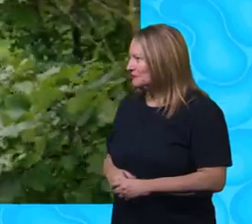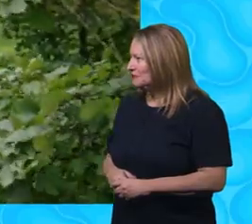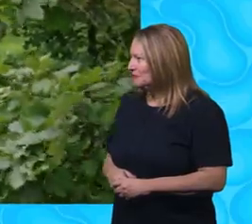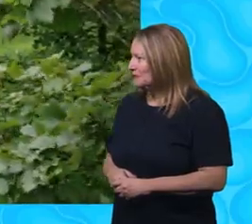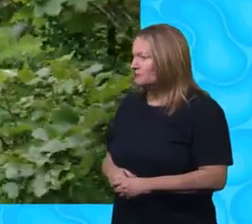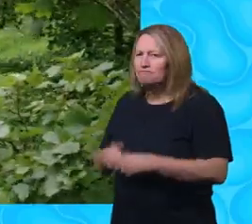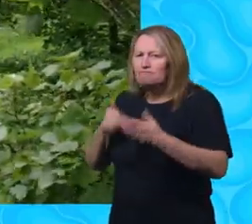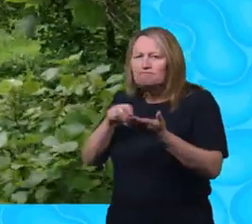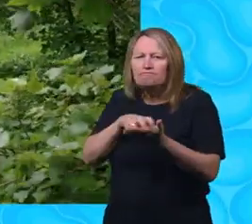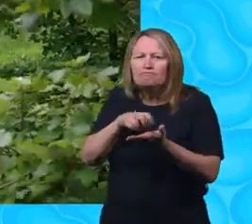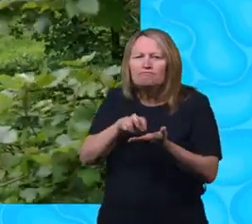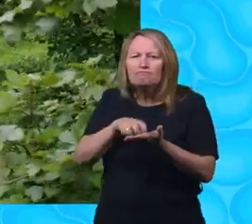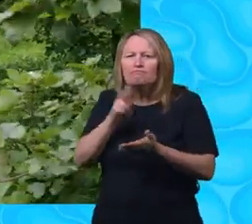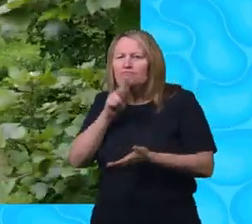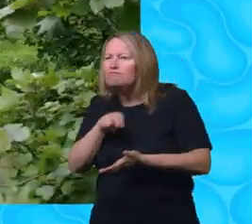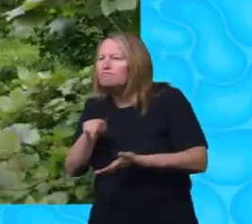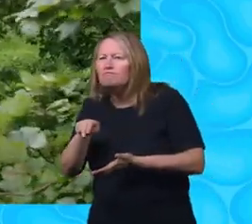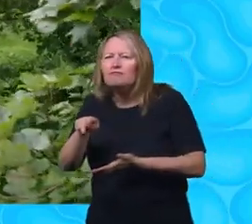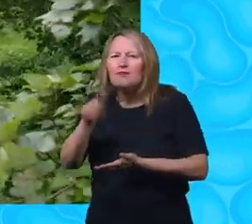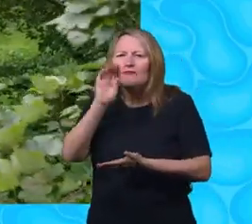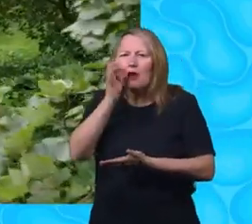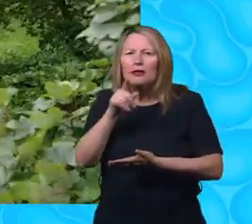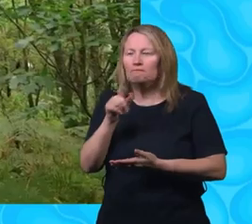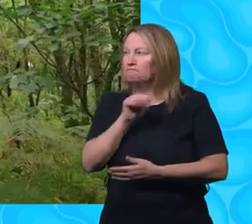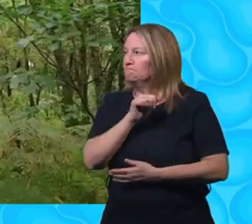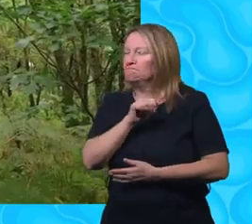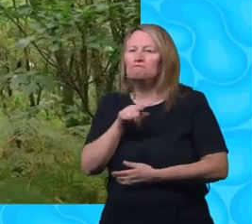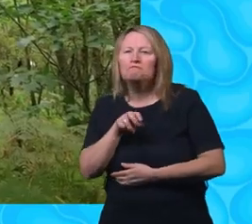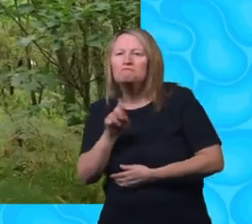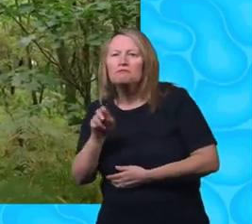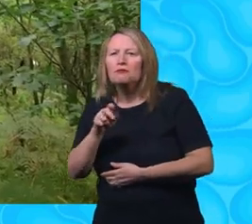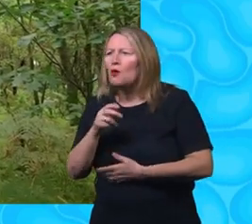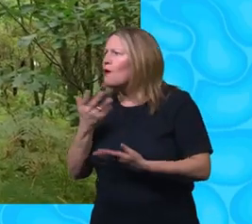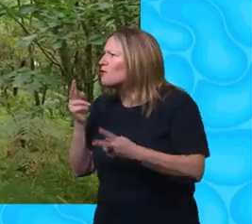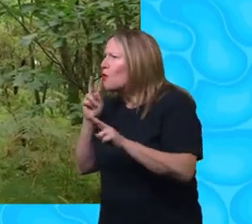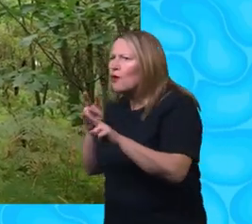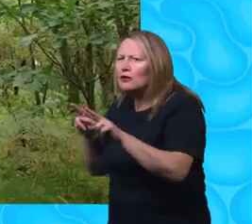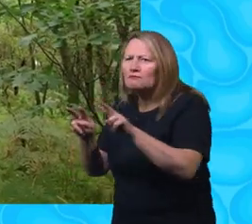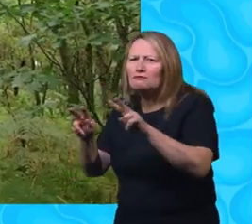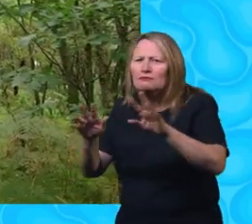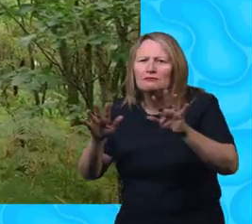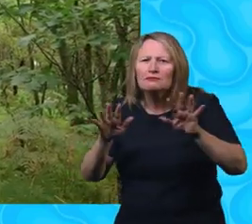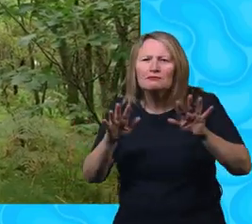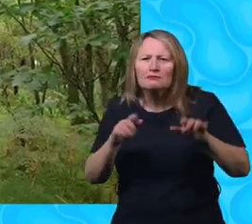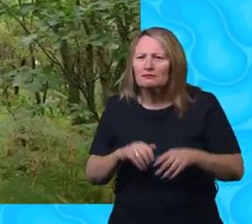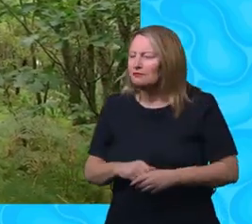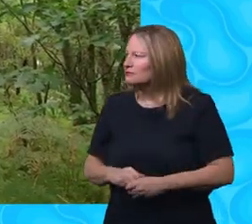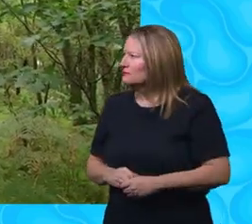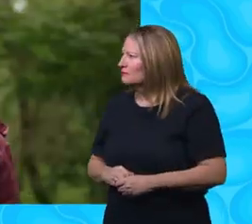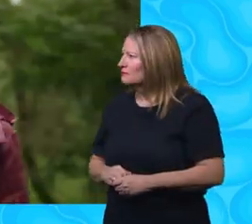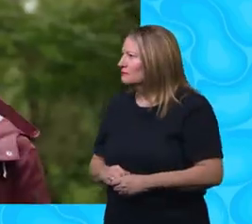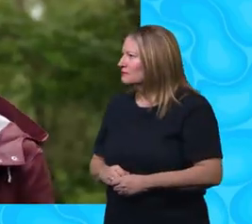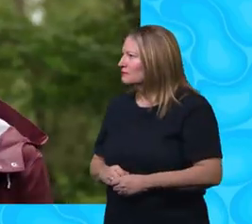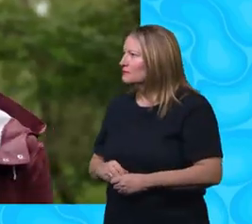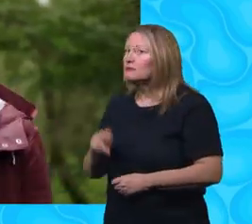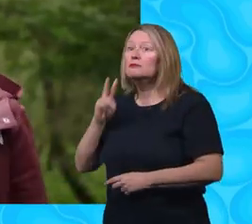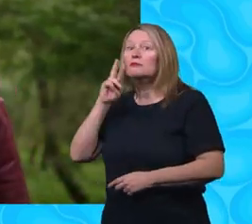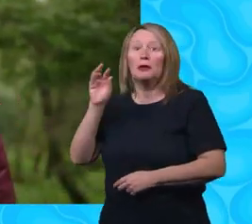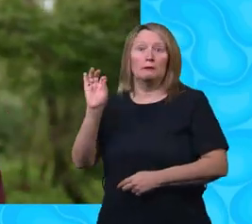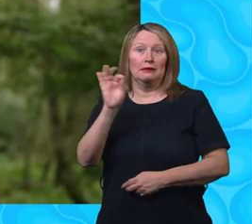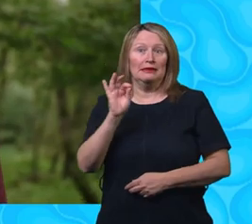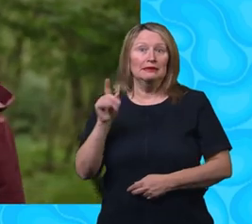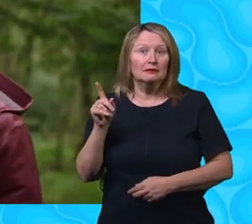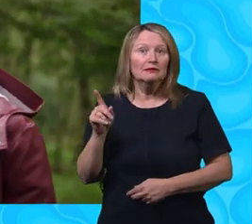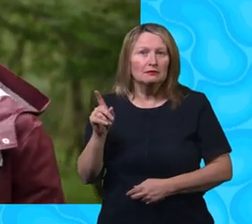Right, do think the flowers are up here? Yes, they are. Okay, let's have a look. We are out